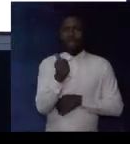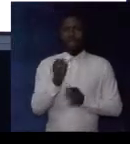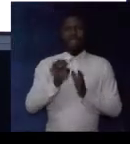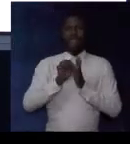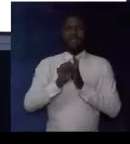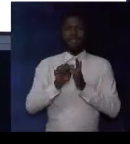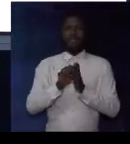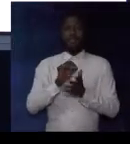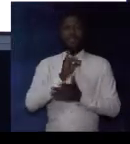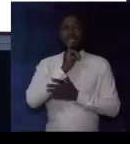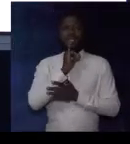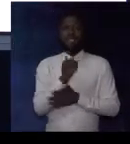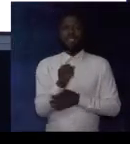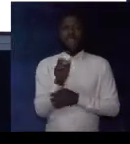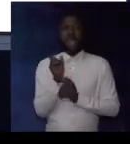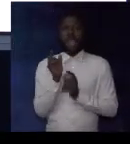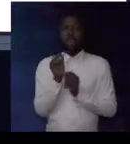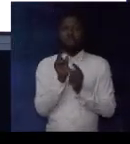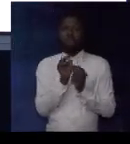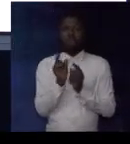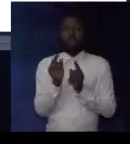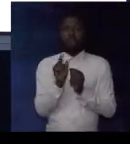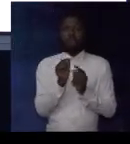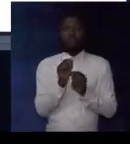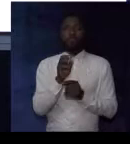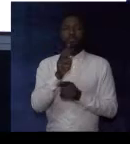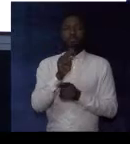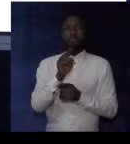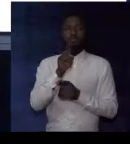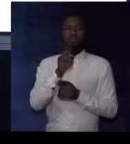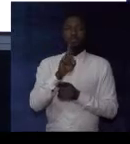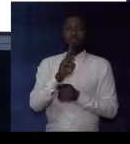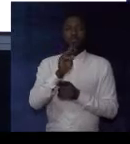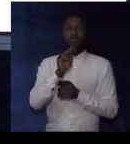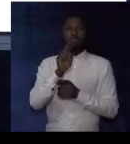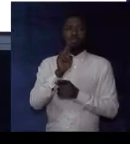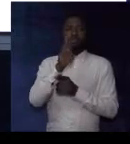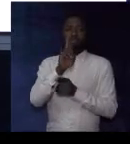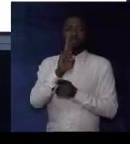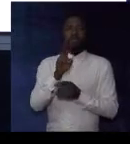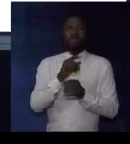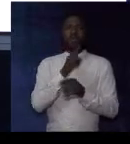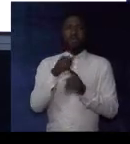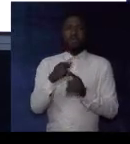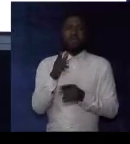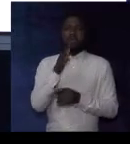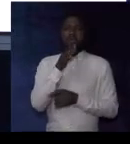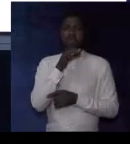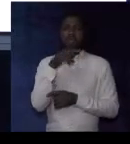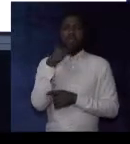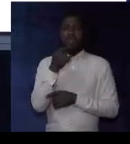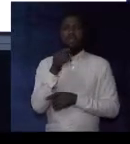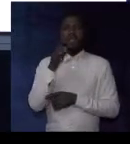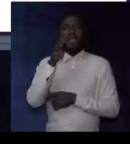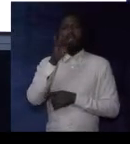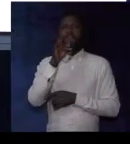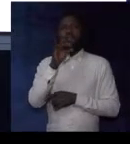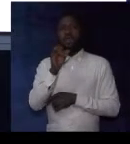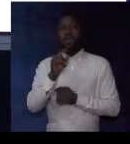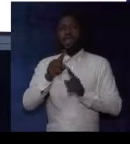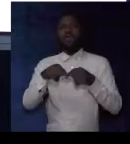Another example is Momo. Momo. My mommy says,